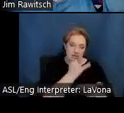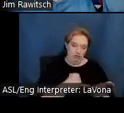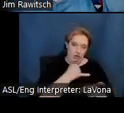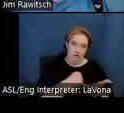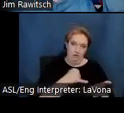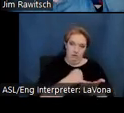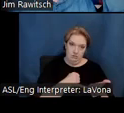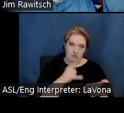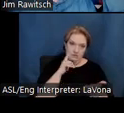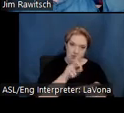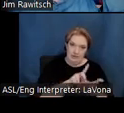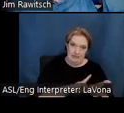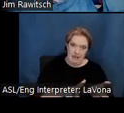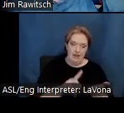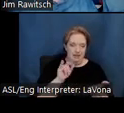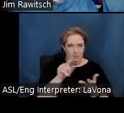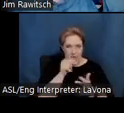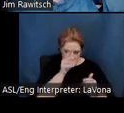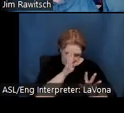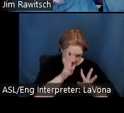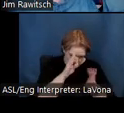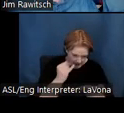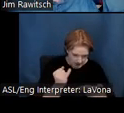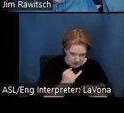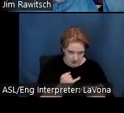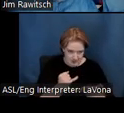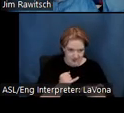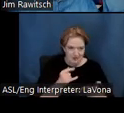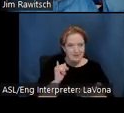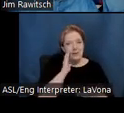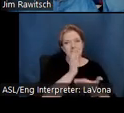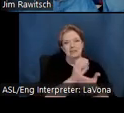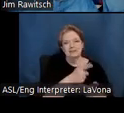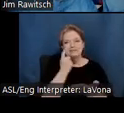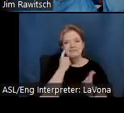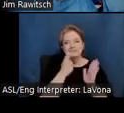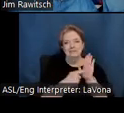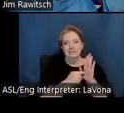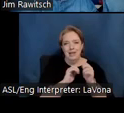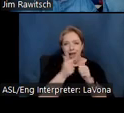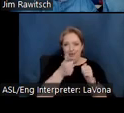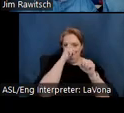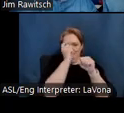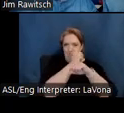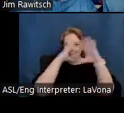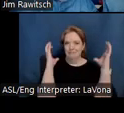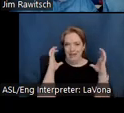in which his ideas took shape. You get a sense from this picture, I think, of how he imagined his